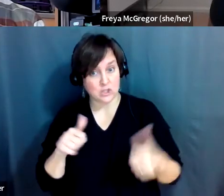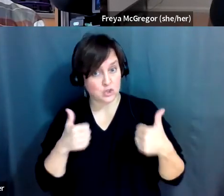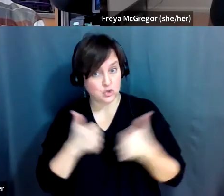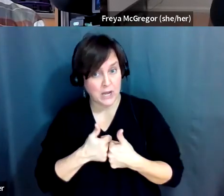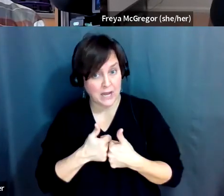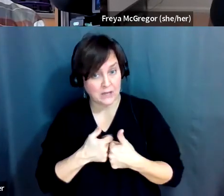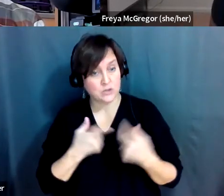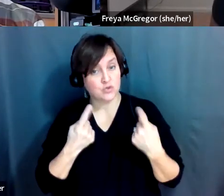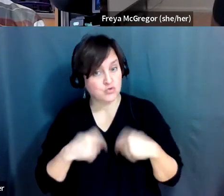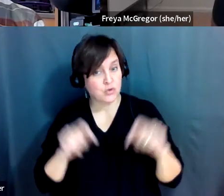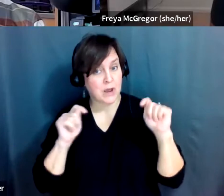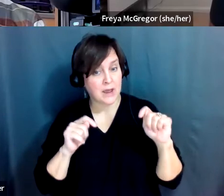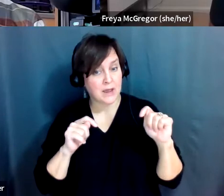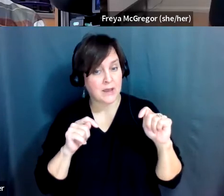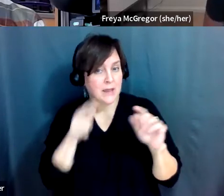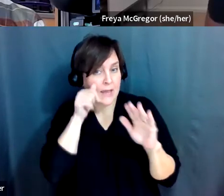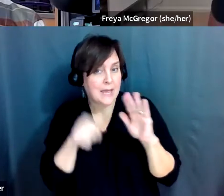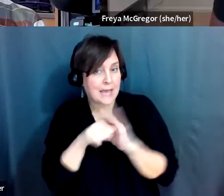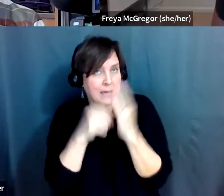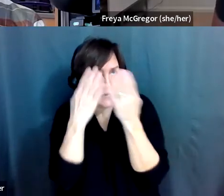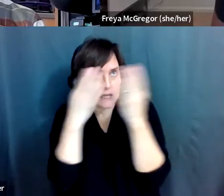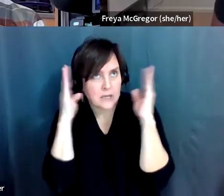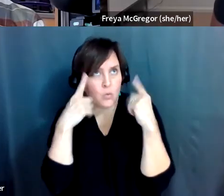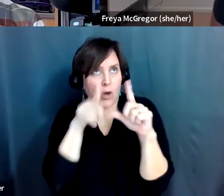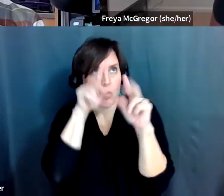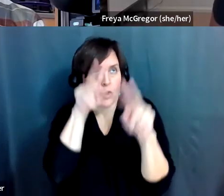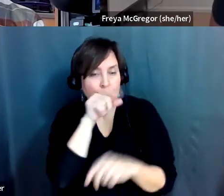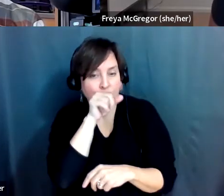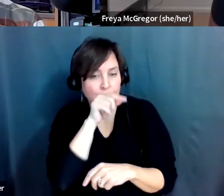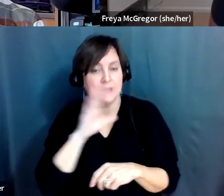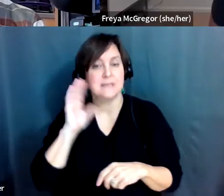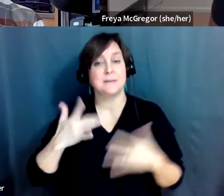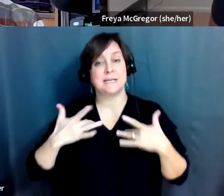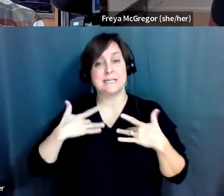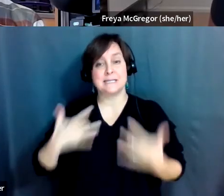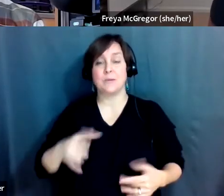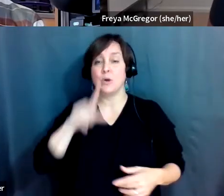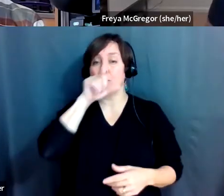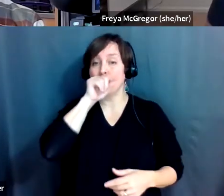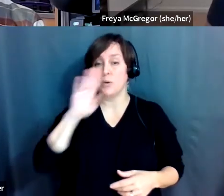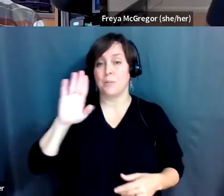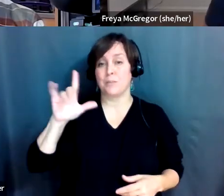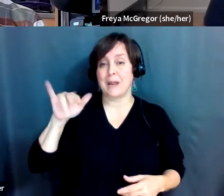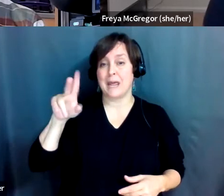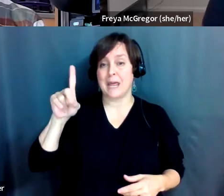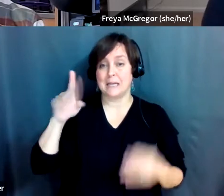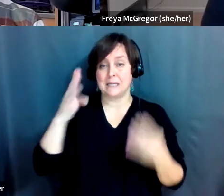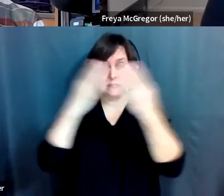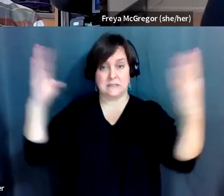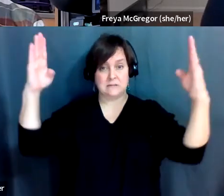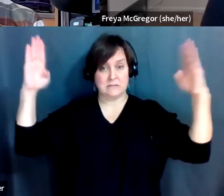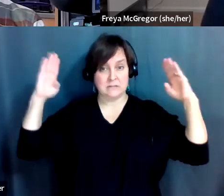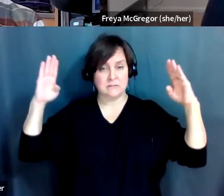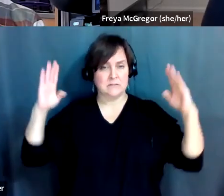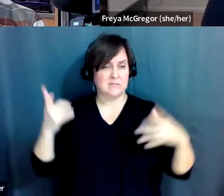trying to be somewhat hidden while bird watching? It seems that typical bird blinds, uh, might not necessarily be